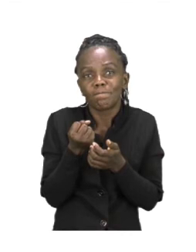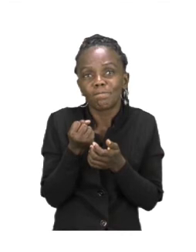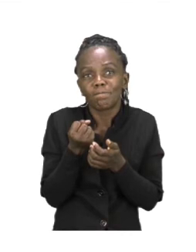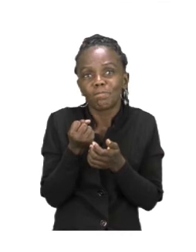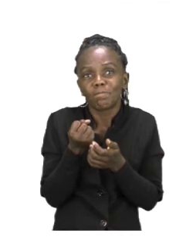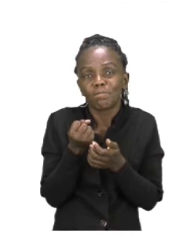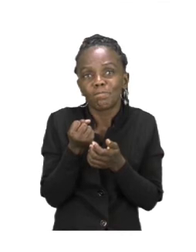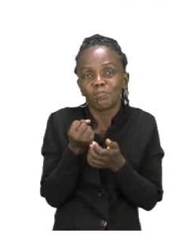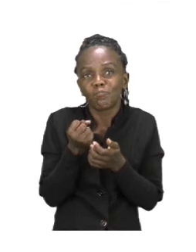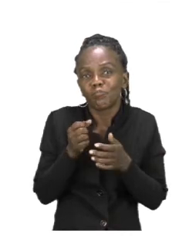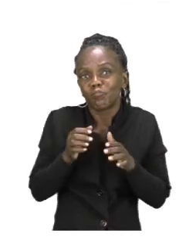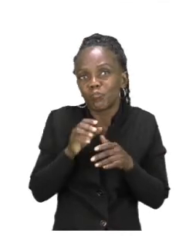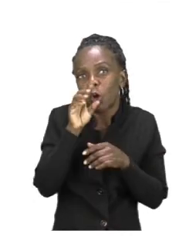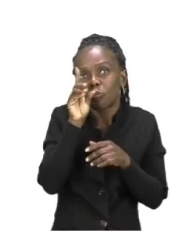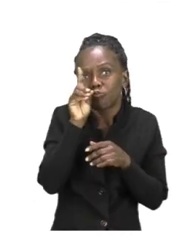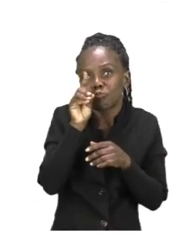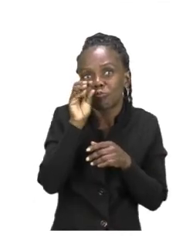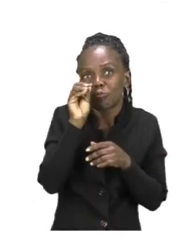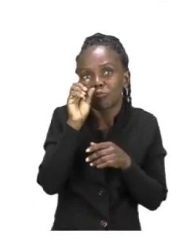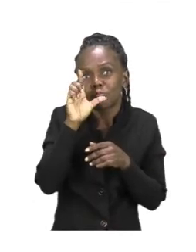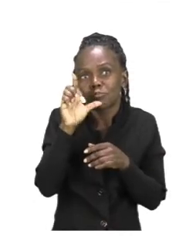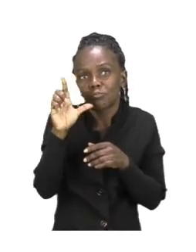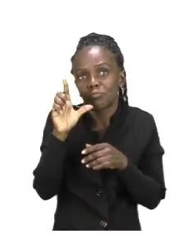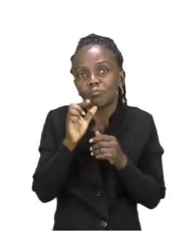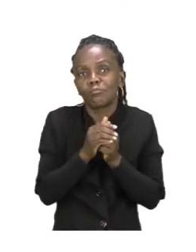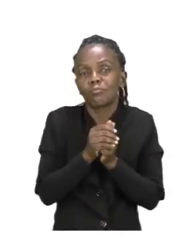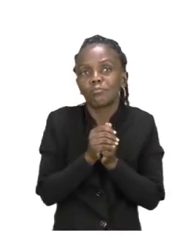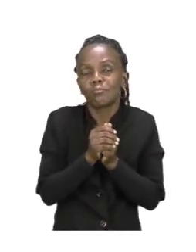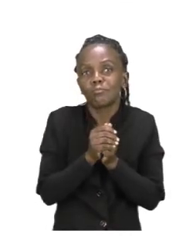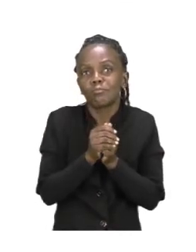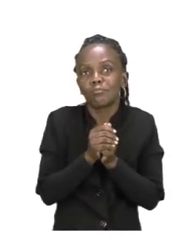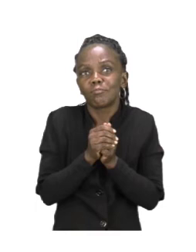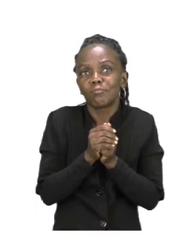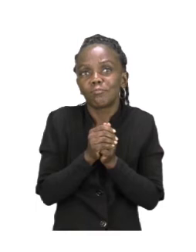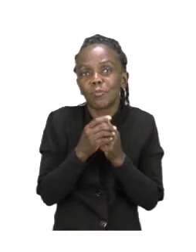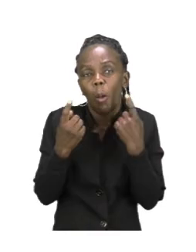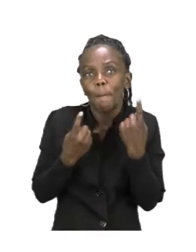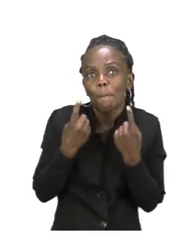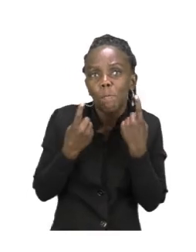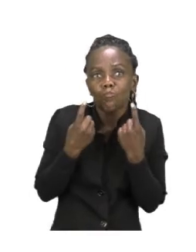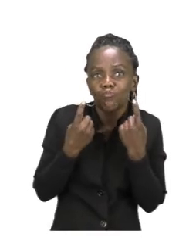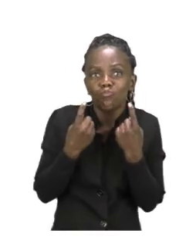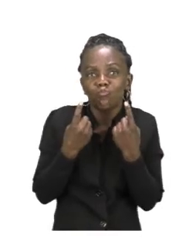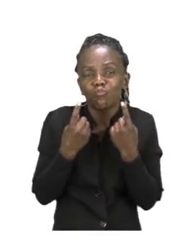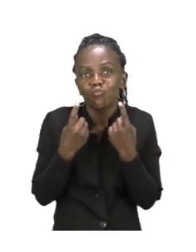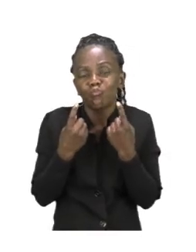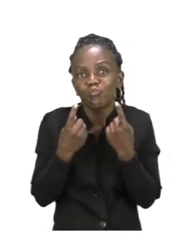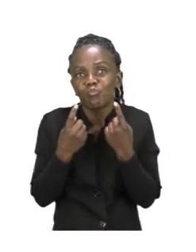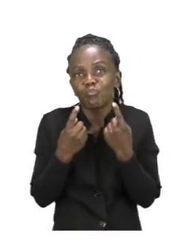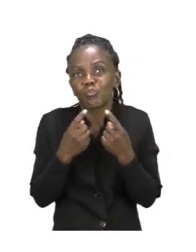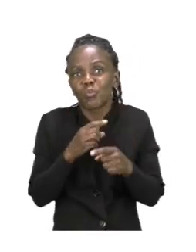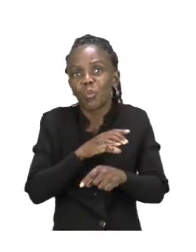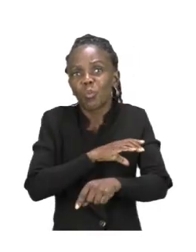a doll. Now this doll is missing some body parts. And it is going